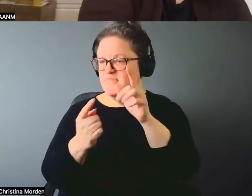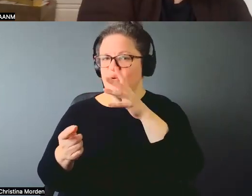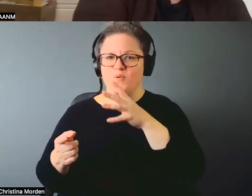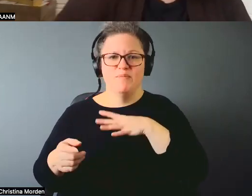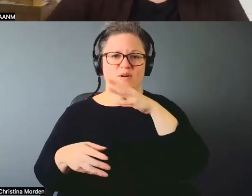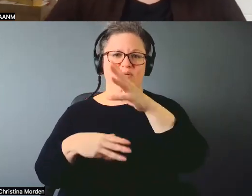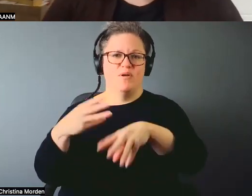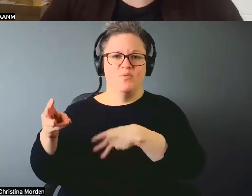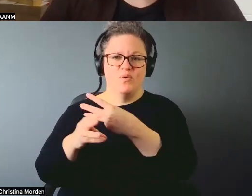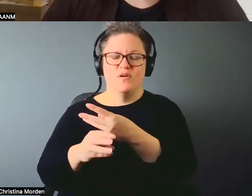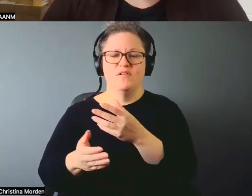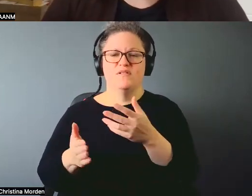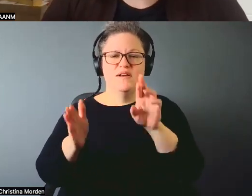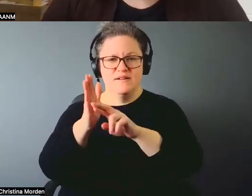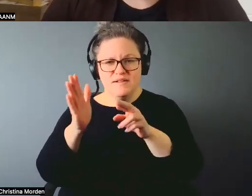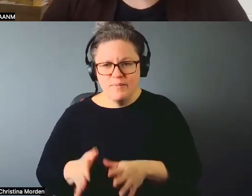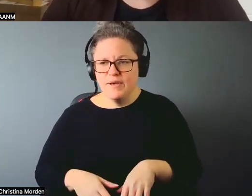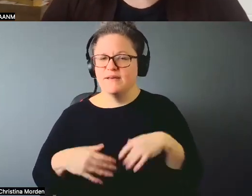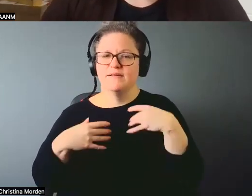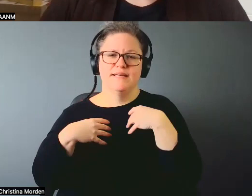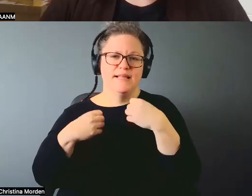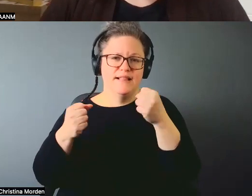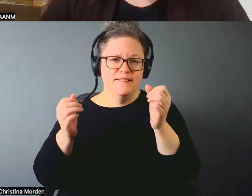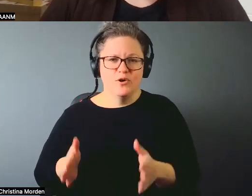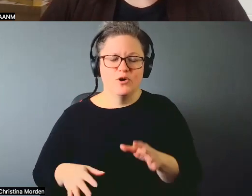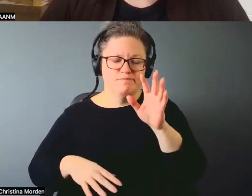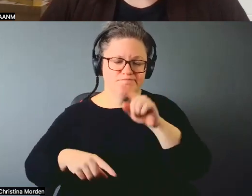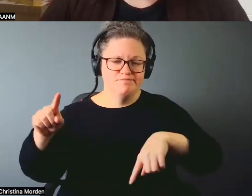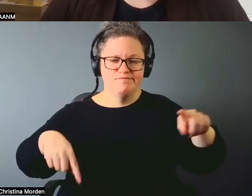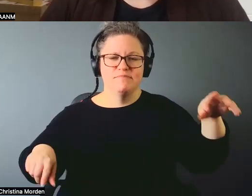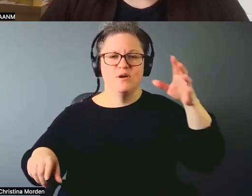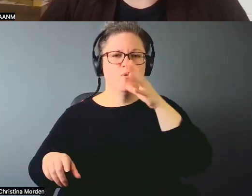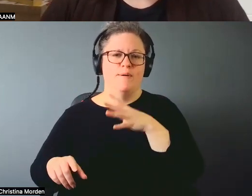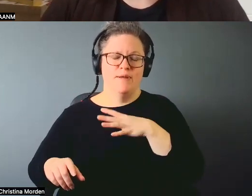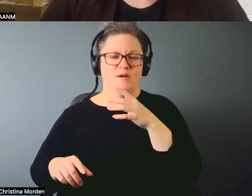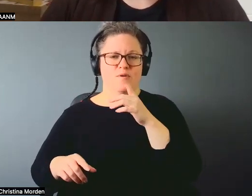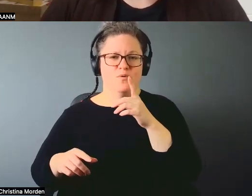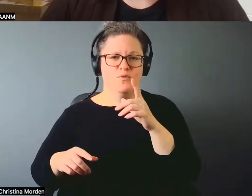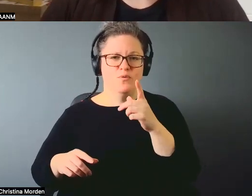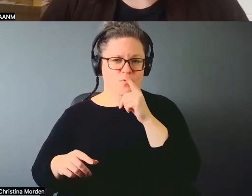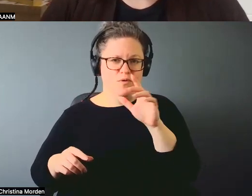healers and, you know, just the gamut right of who are doing this work.